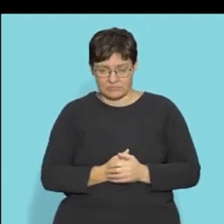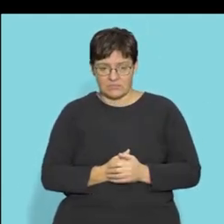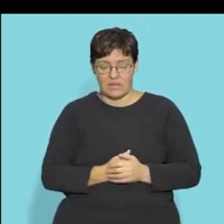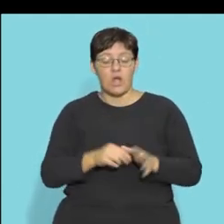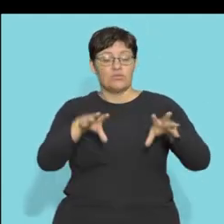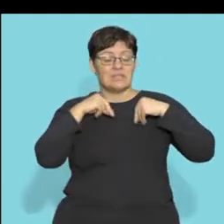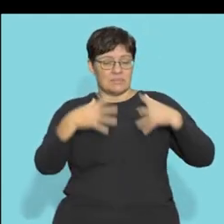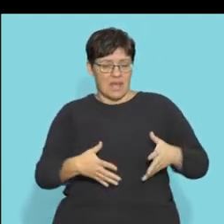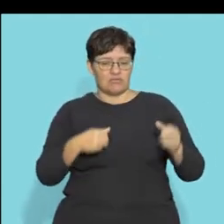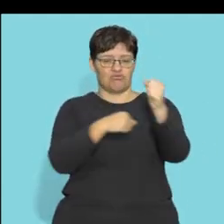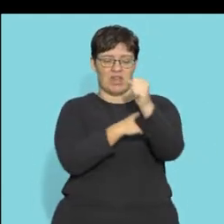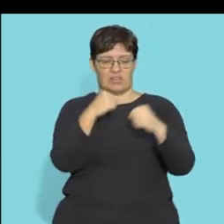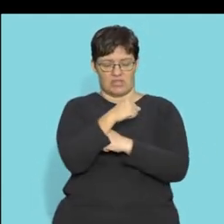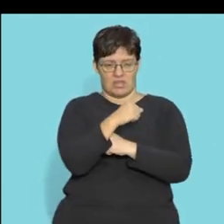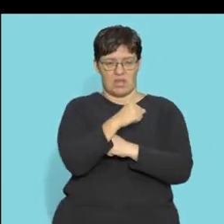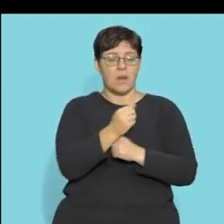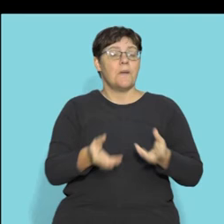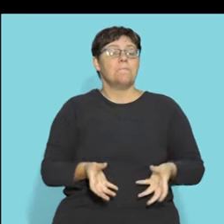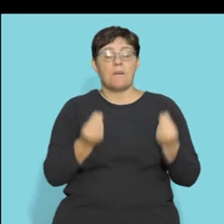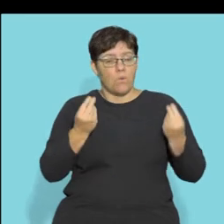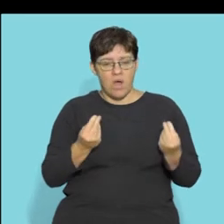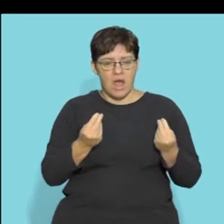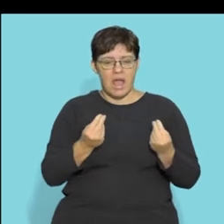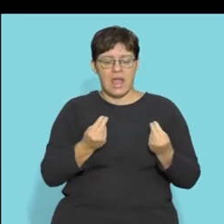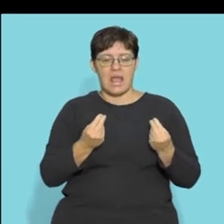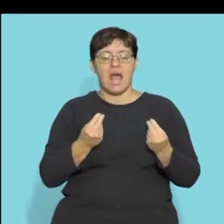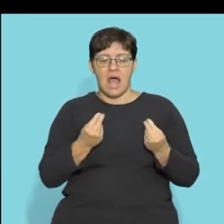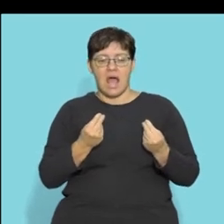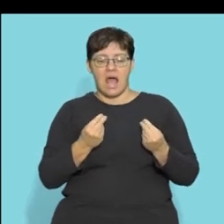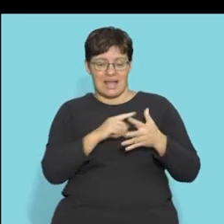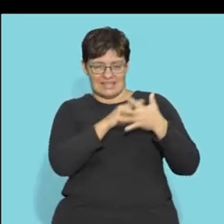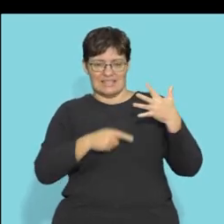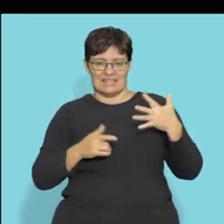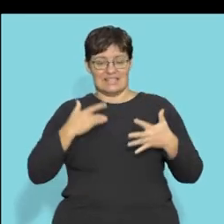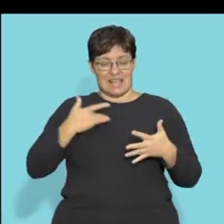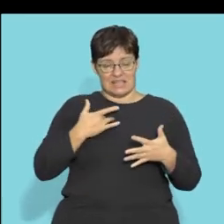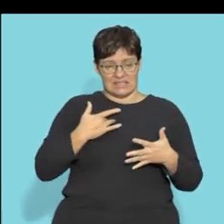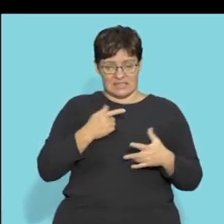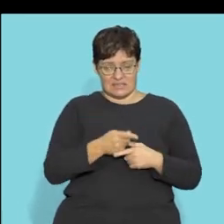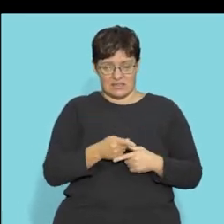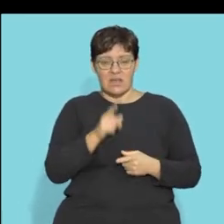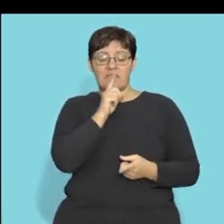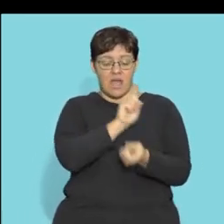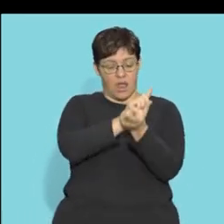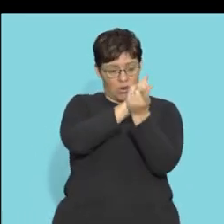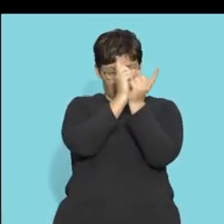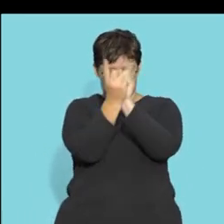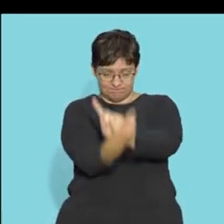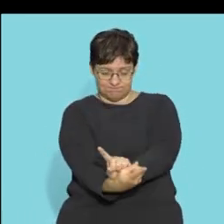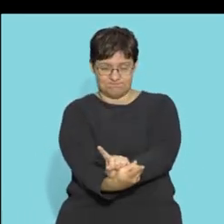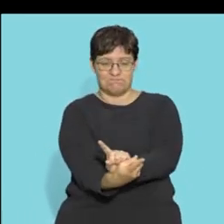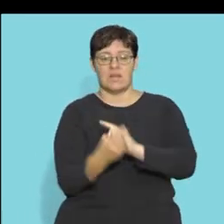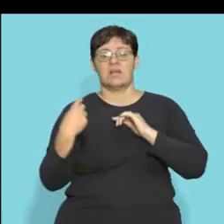Right. Receptor. Like I said, that's the structures located in the sense organs. And they convert. This is an important sentence.